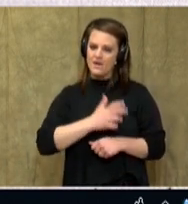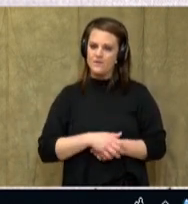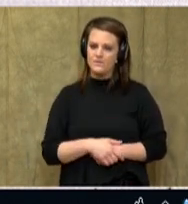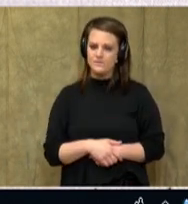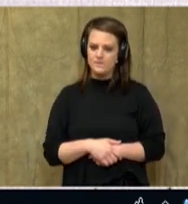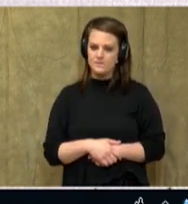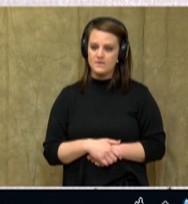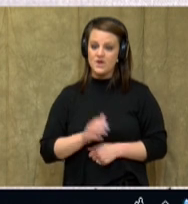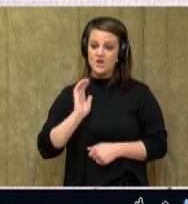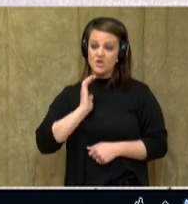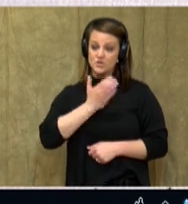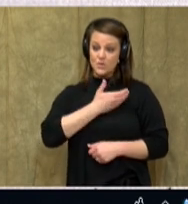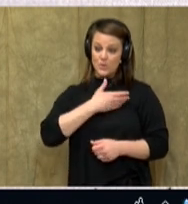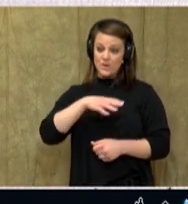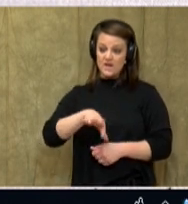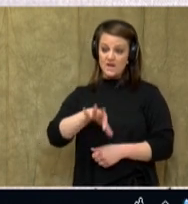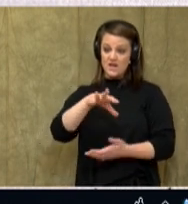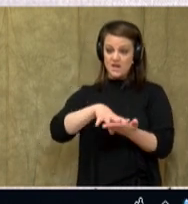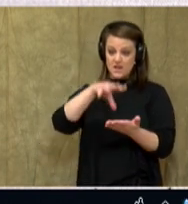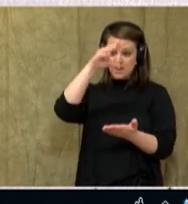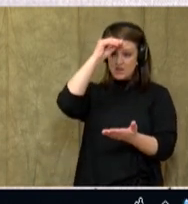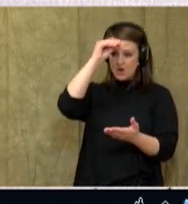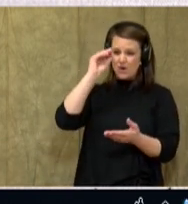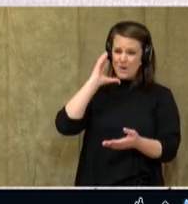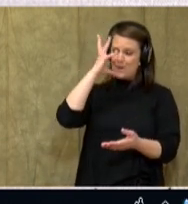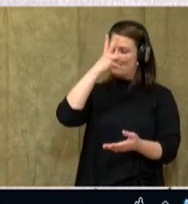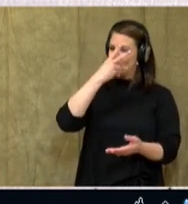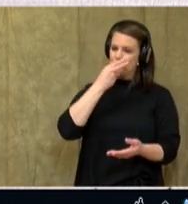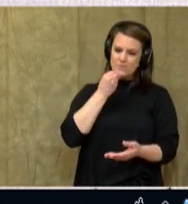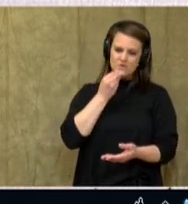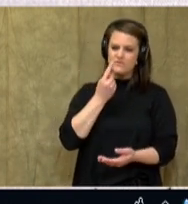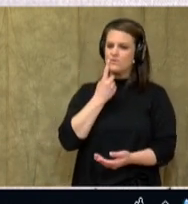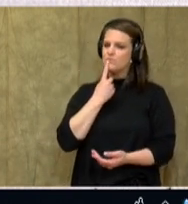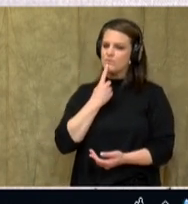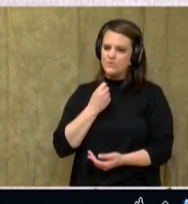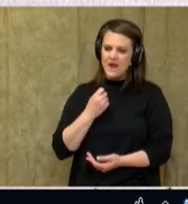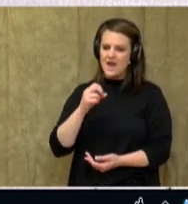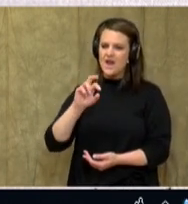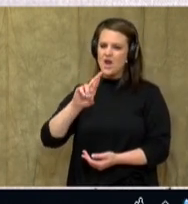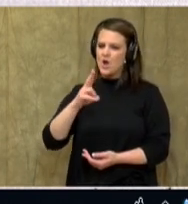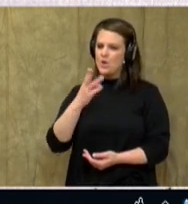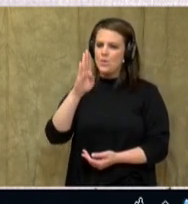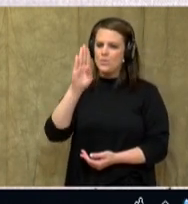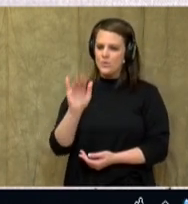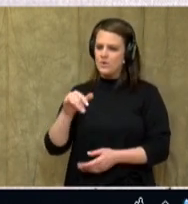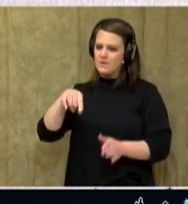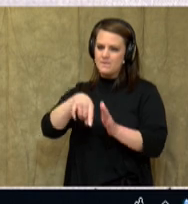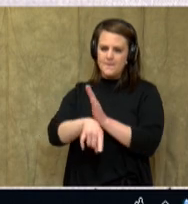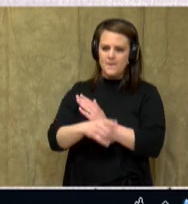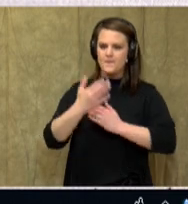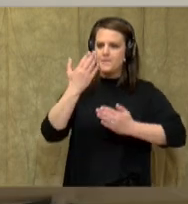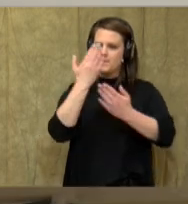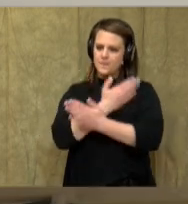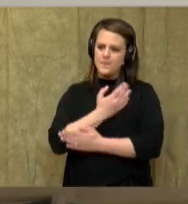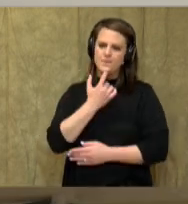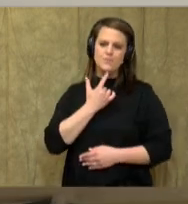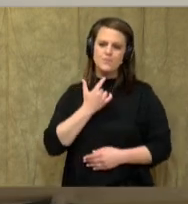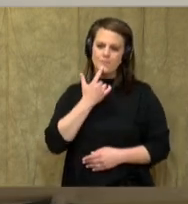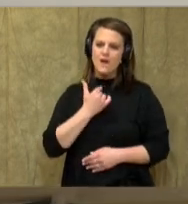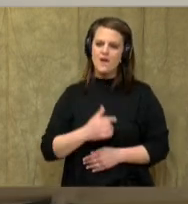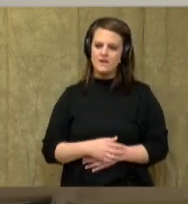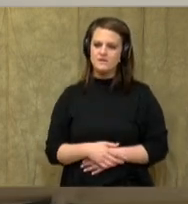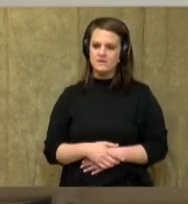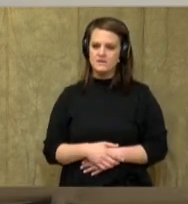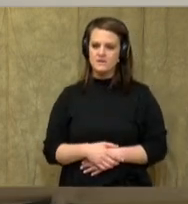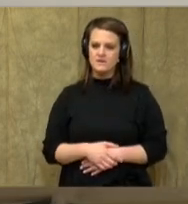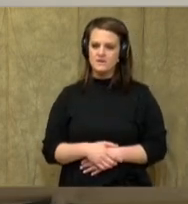we find out that cranberries had that beautiful red, that ruby red, that deep red color that was also